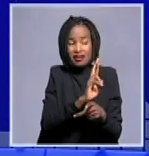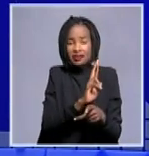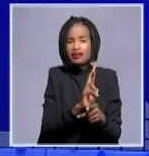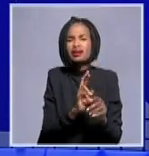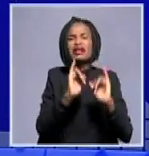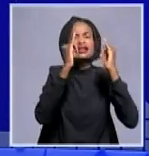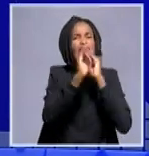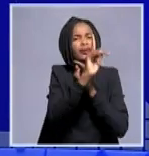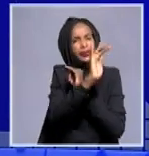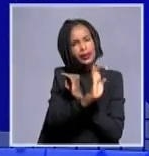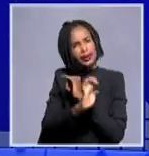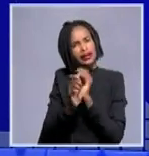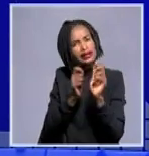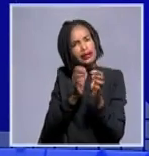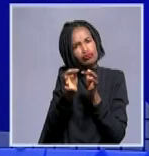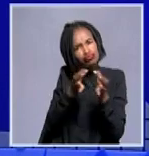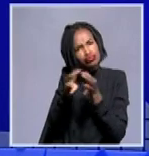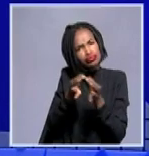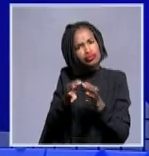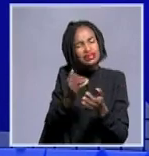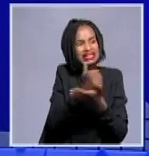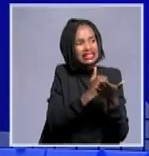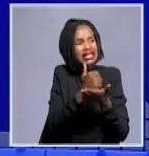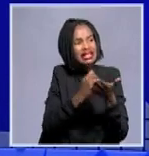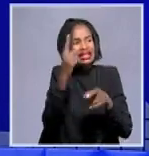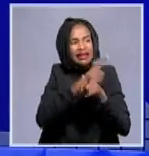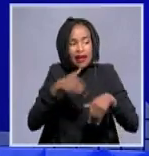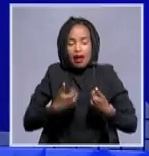Ketman Swoop and giving us an update on the national clean up campaign we'll be right back